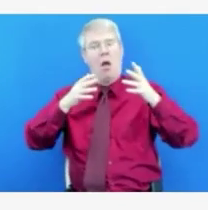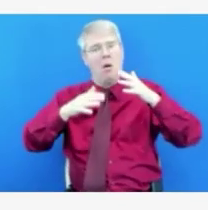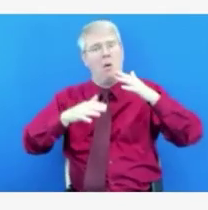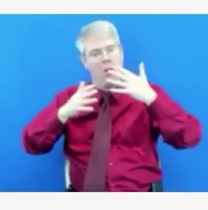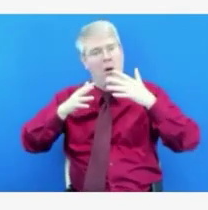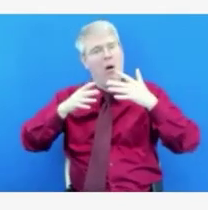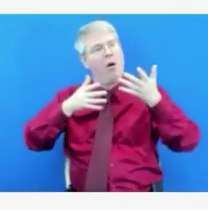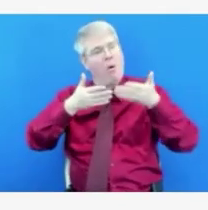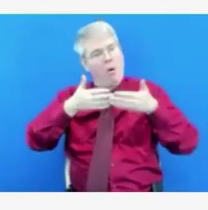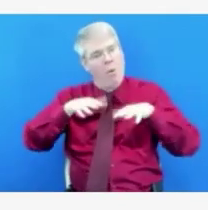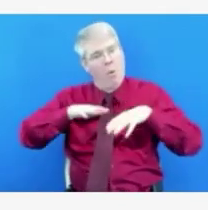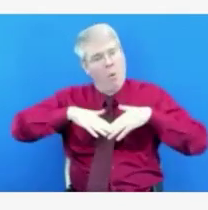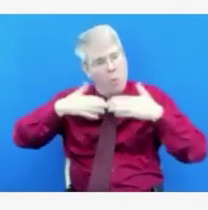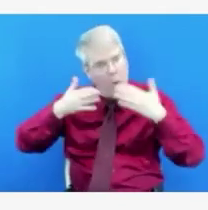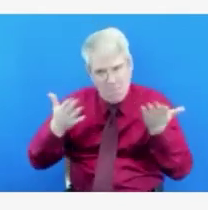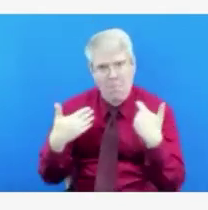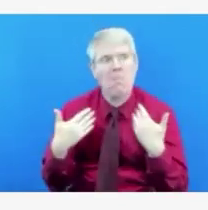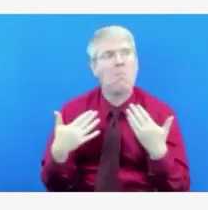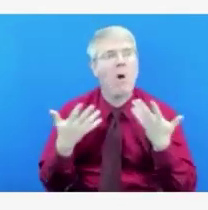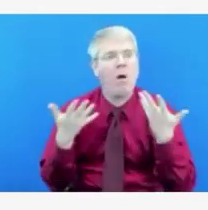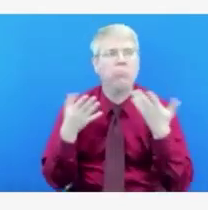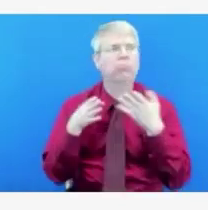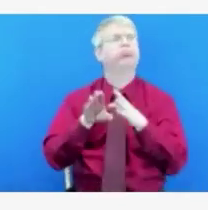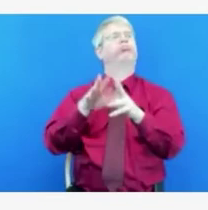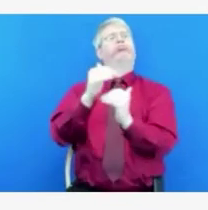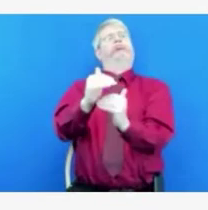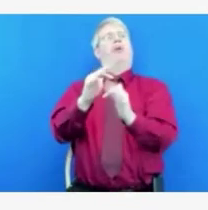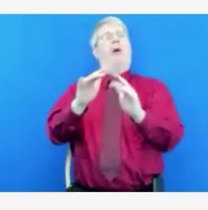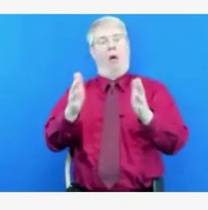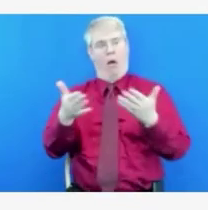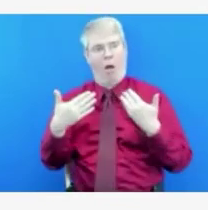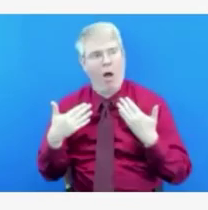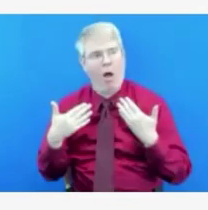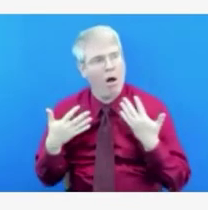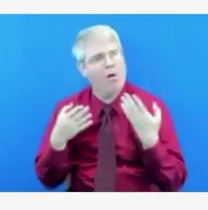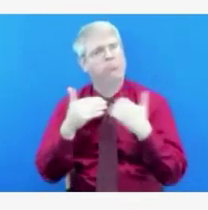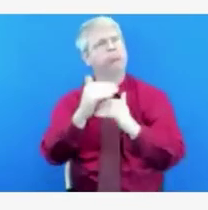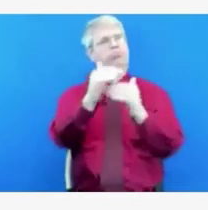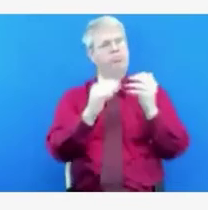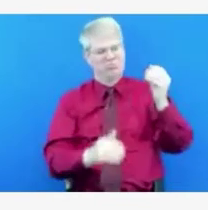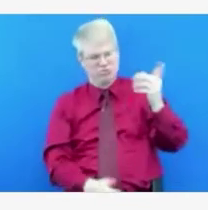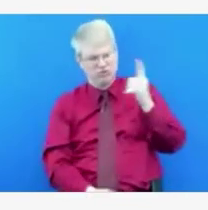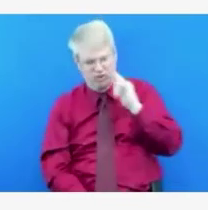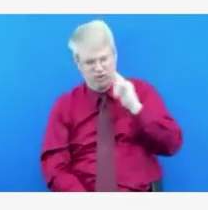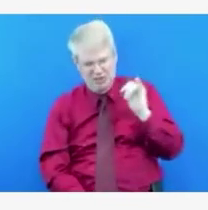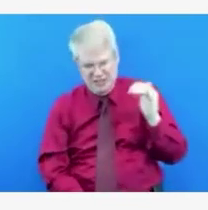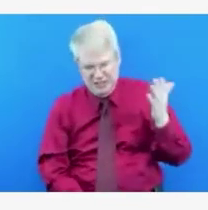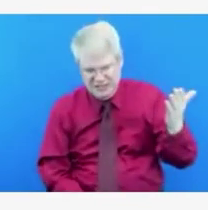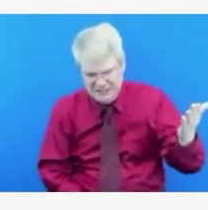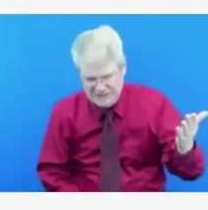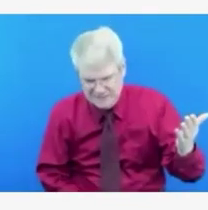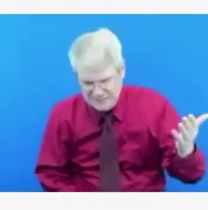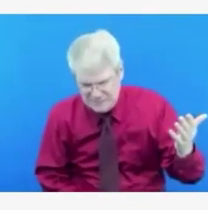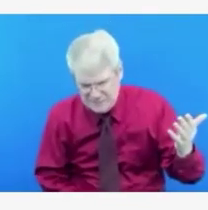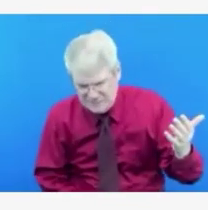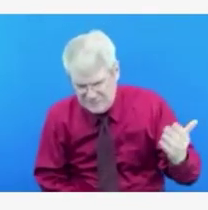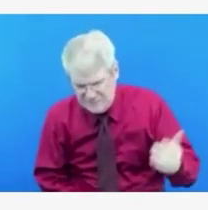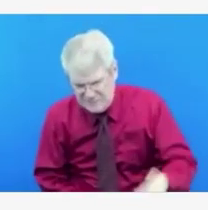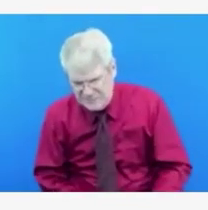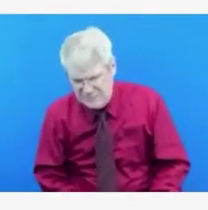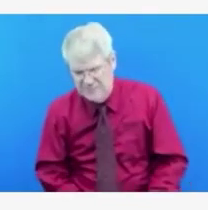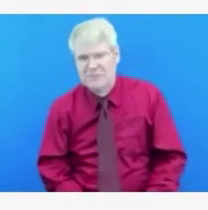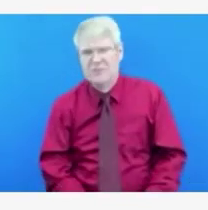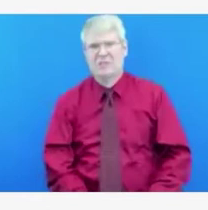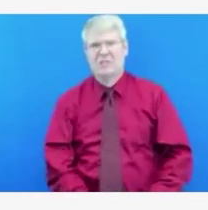I'll answer first and then I'll let the department answer for itself. First of all, I want to give confidence to the state, to the